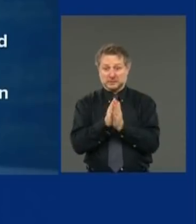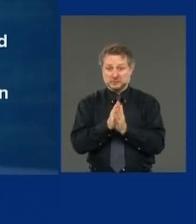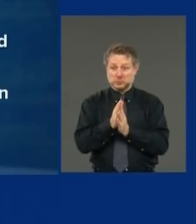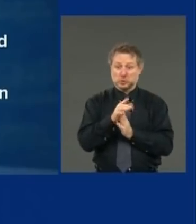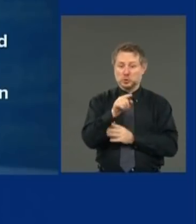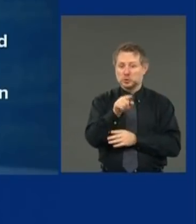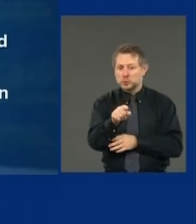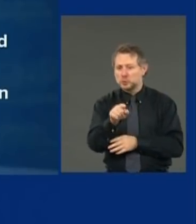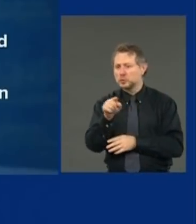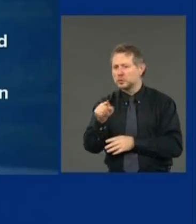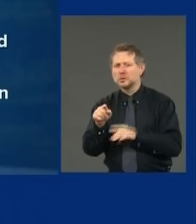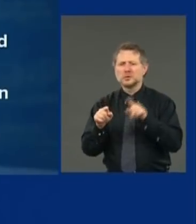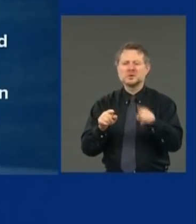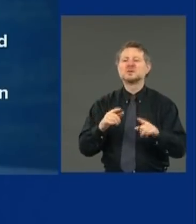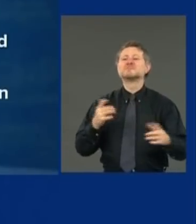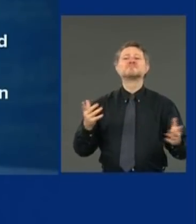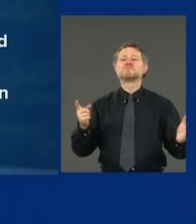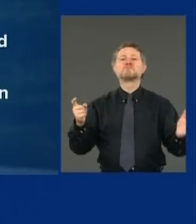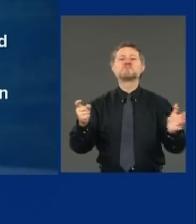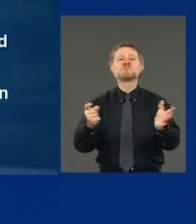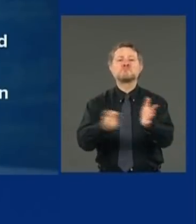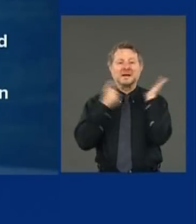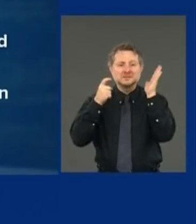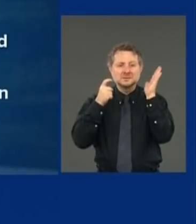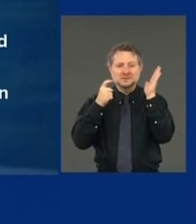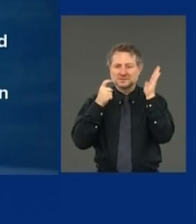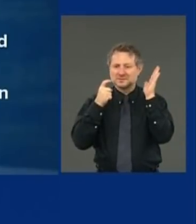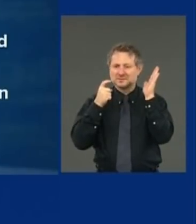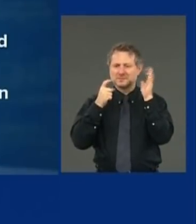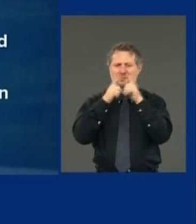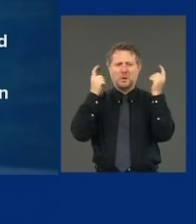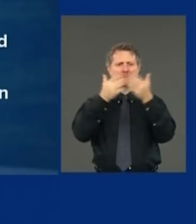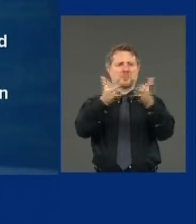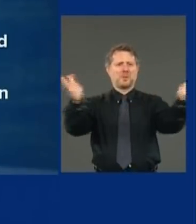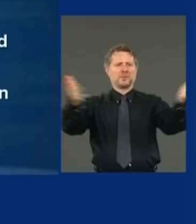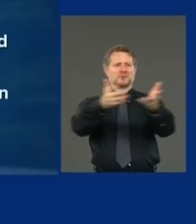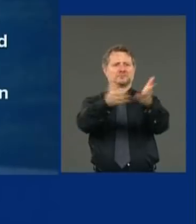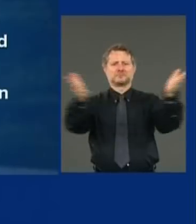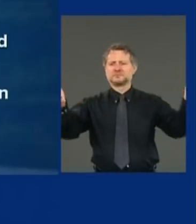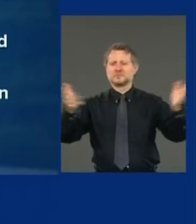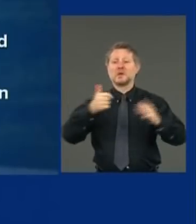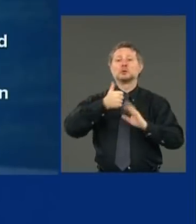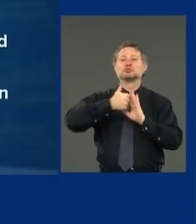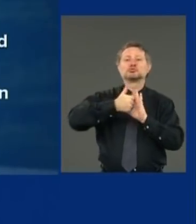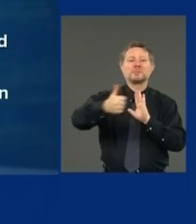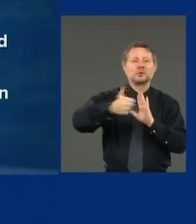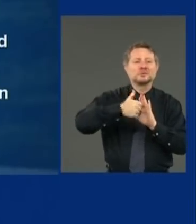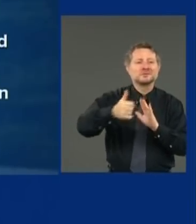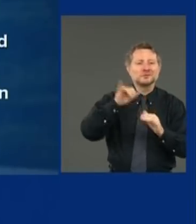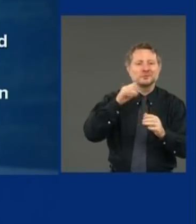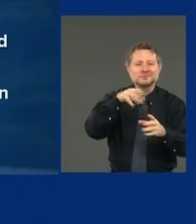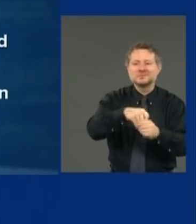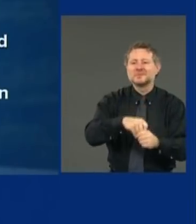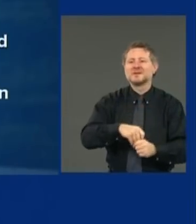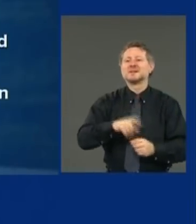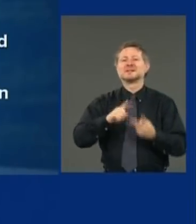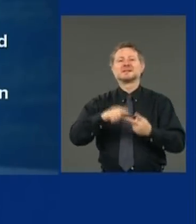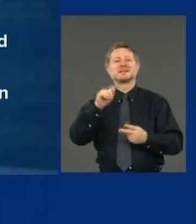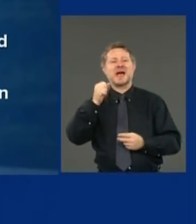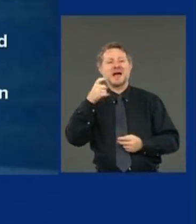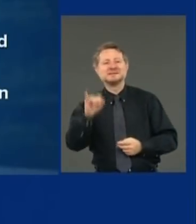in public settings, public transportation, if you're in a taxi or an Uber,